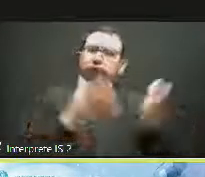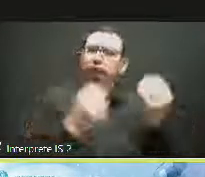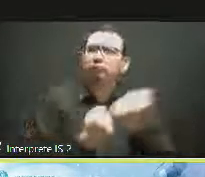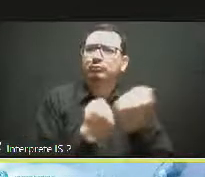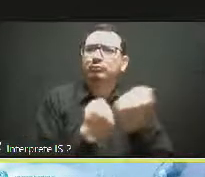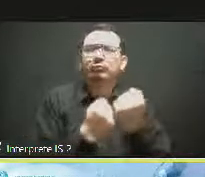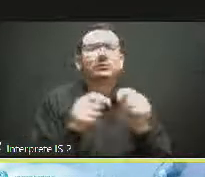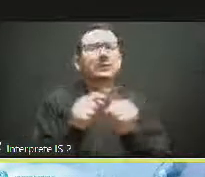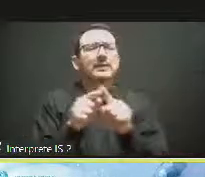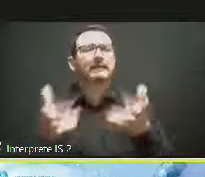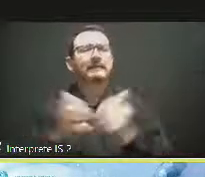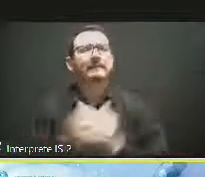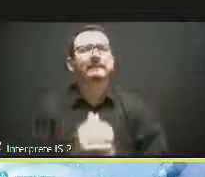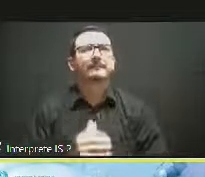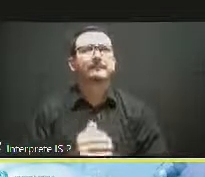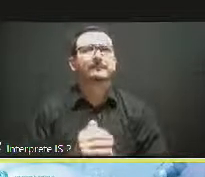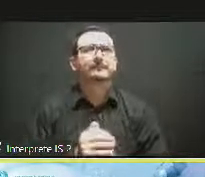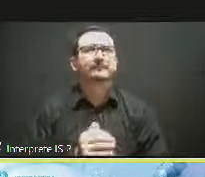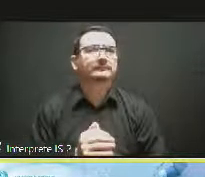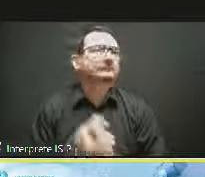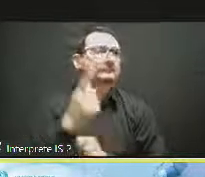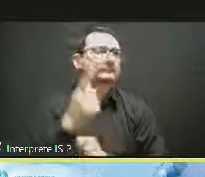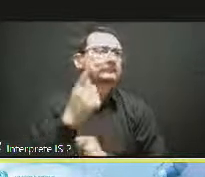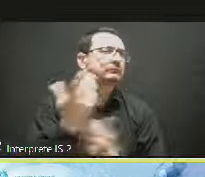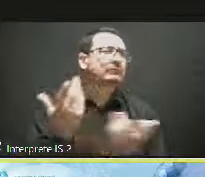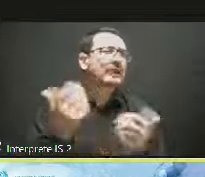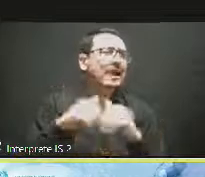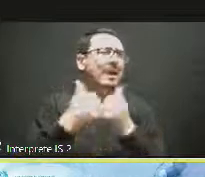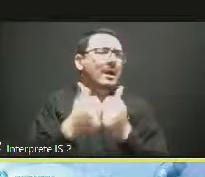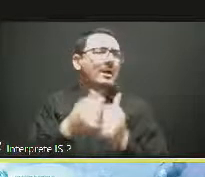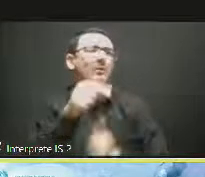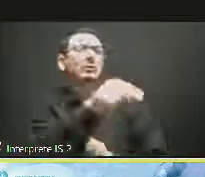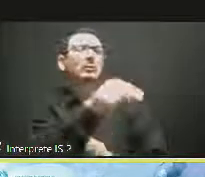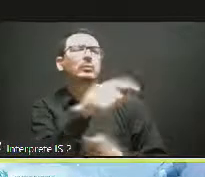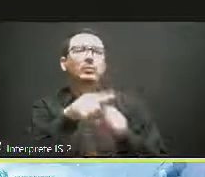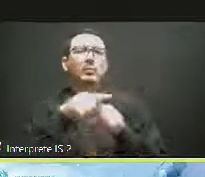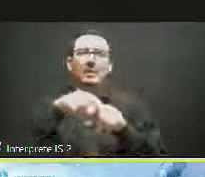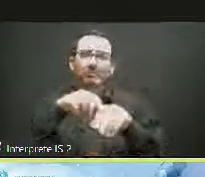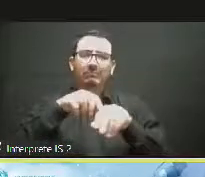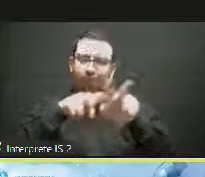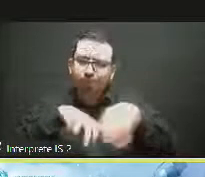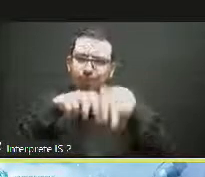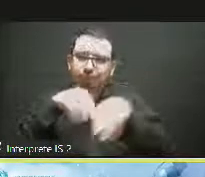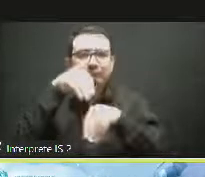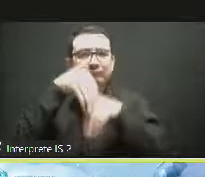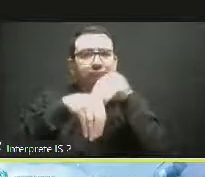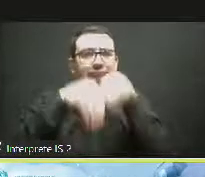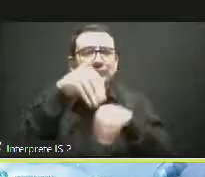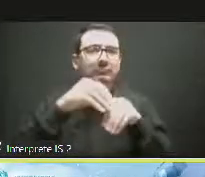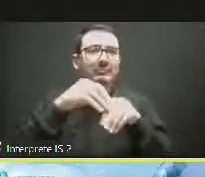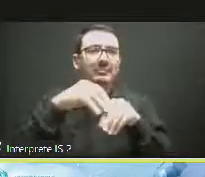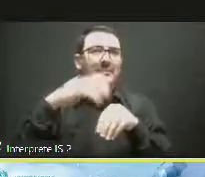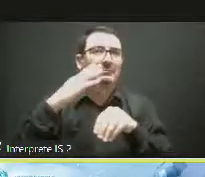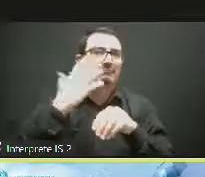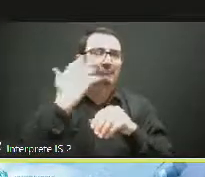to improve the national, regional, and regional regulatory framework, etc.